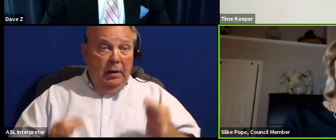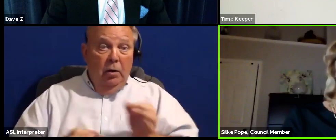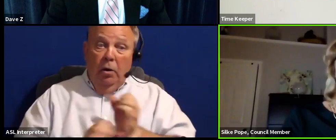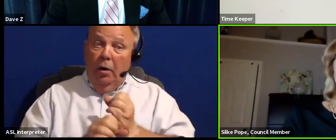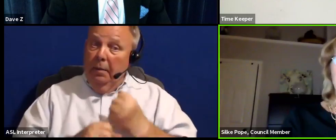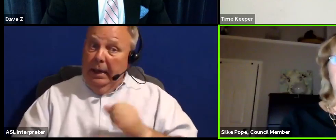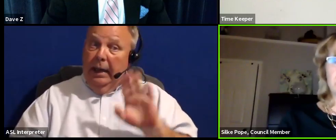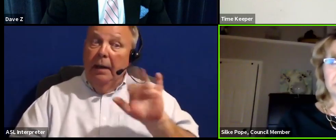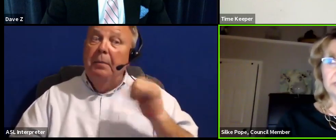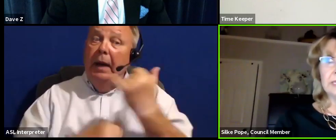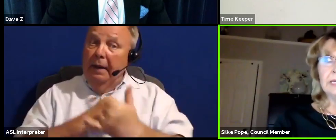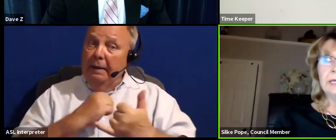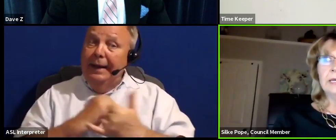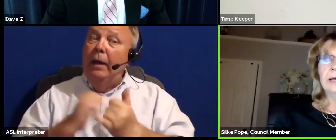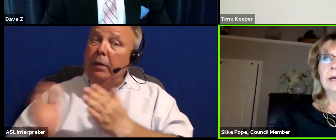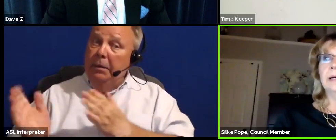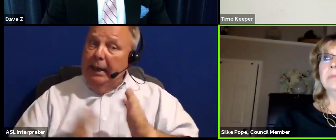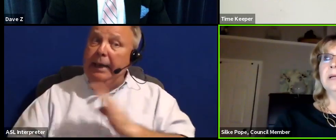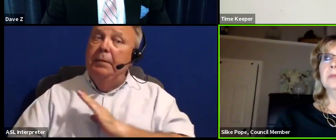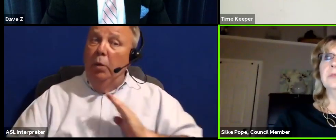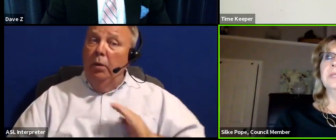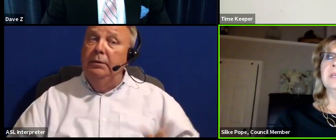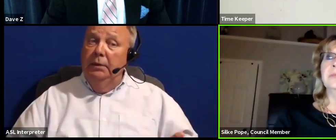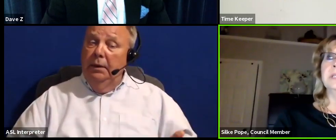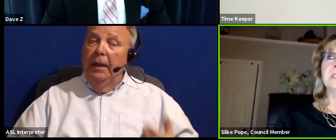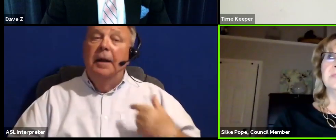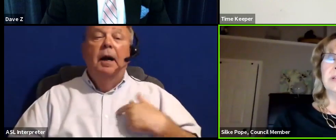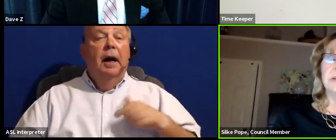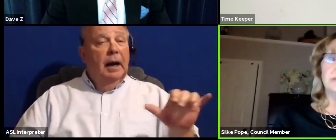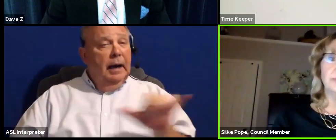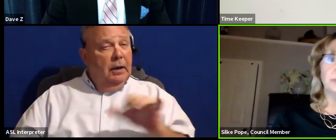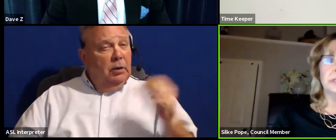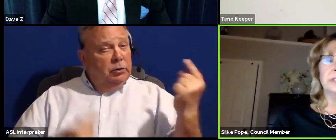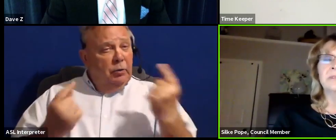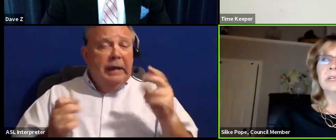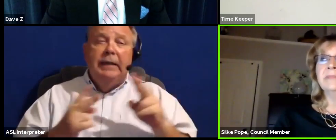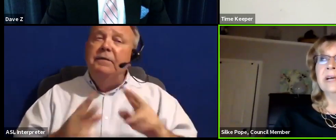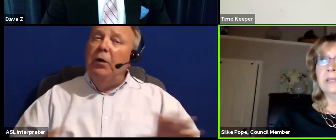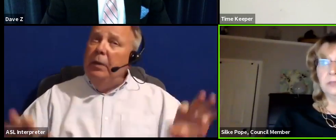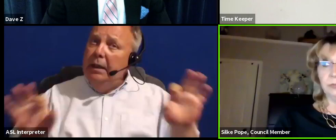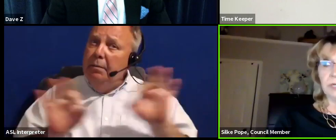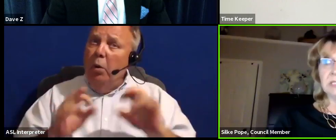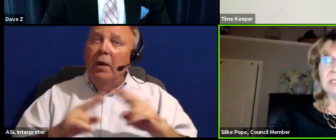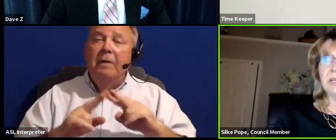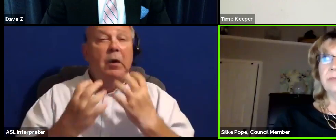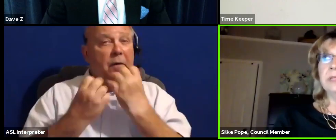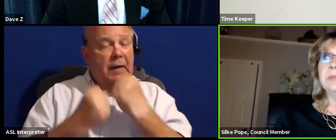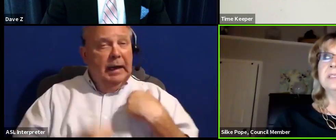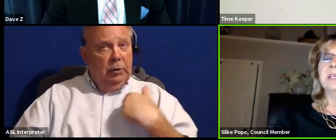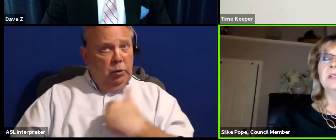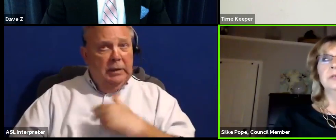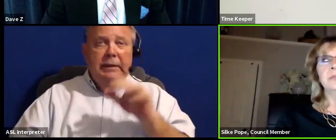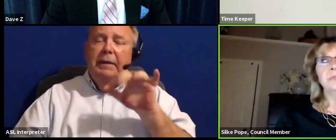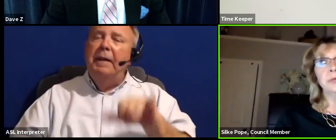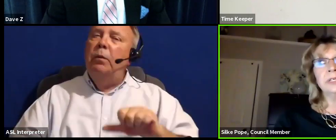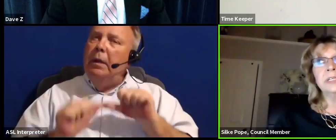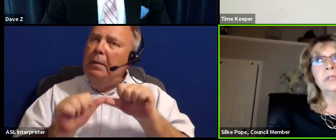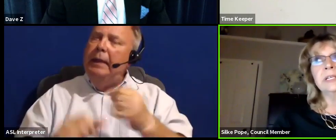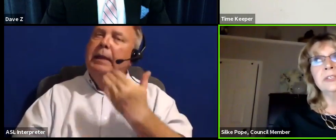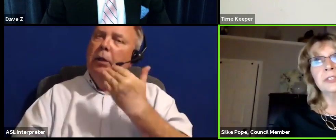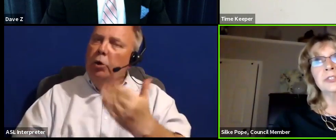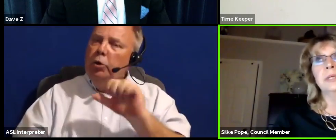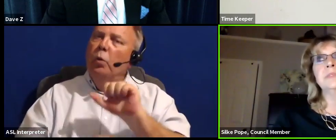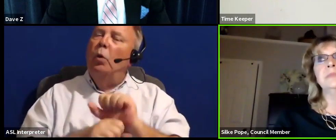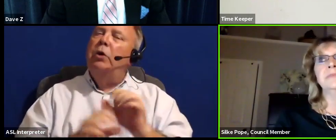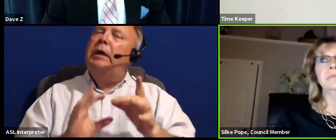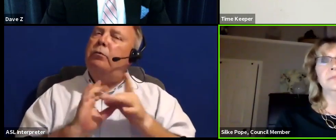by the county planning board. I also think it is very important and very vital to us that we maintain good working